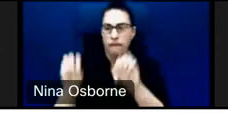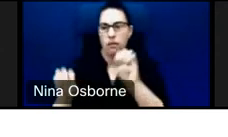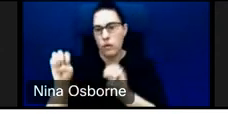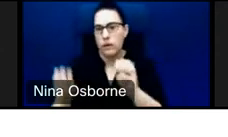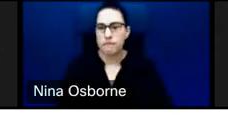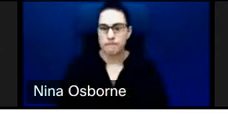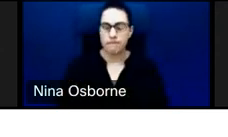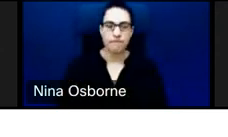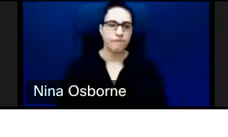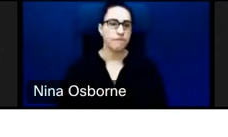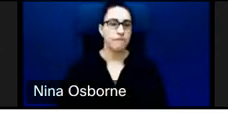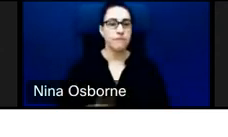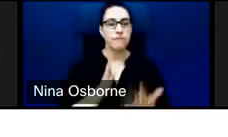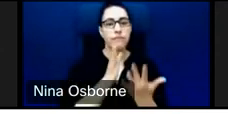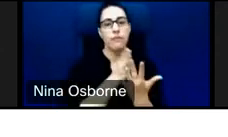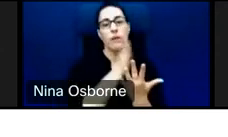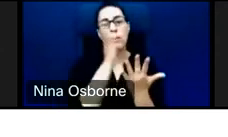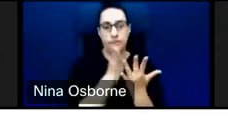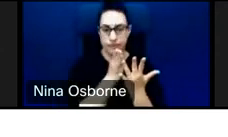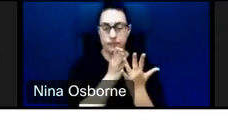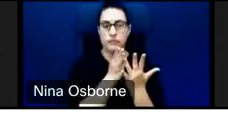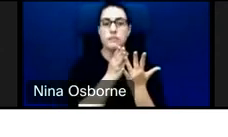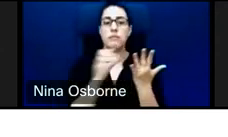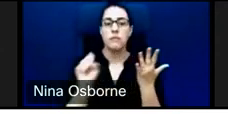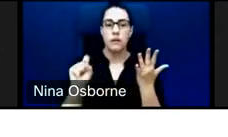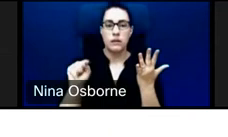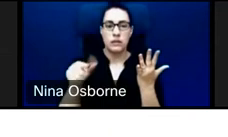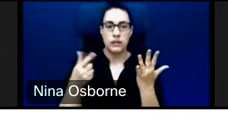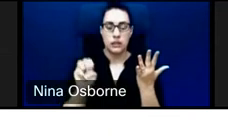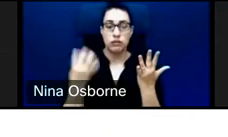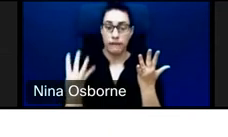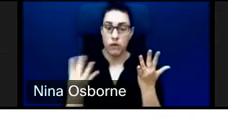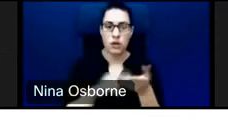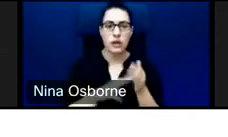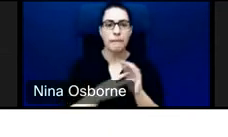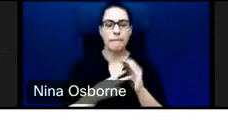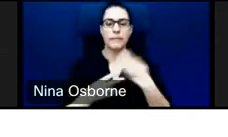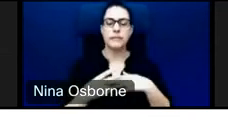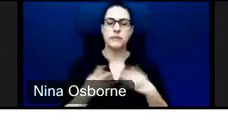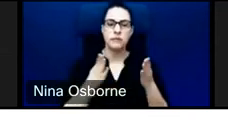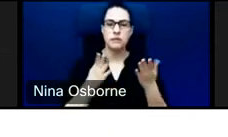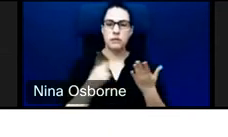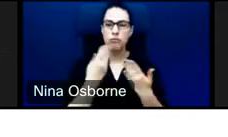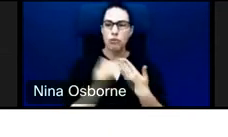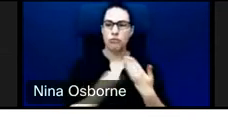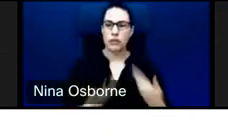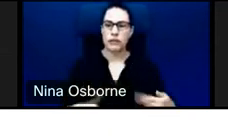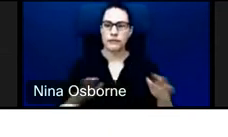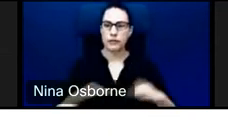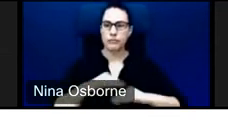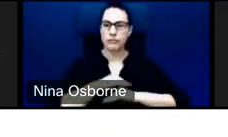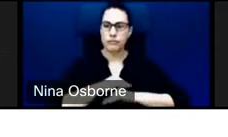During stage four is when a project kind of meets all of the as it as it continues on through the process. We have the